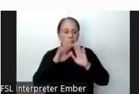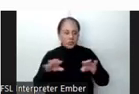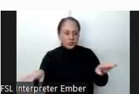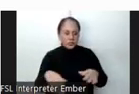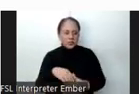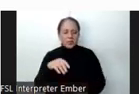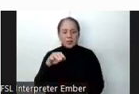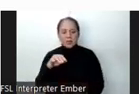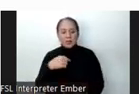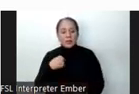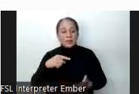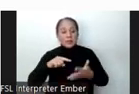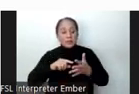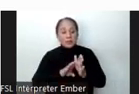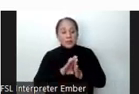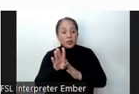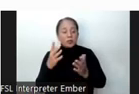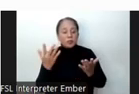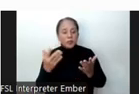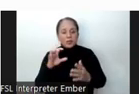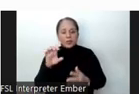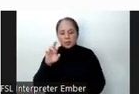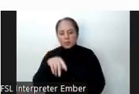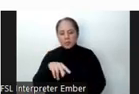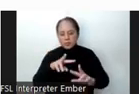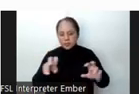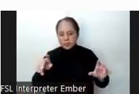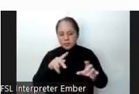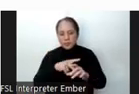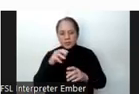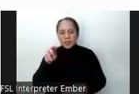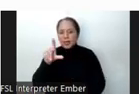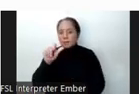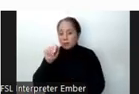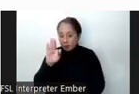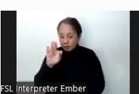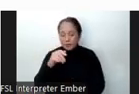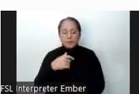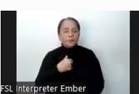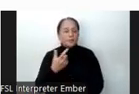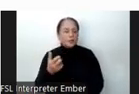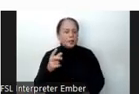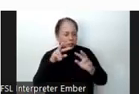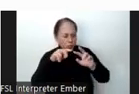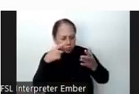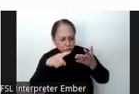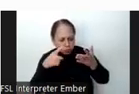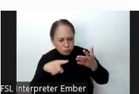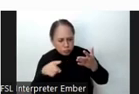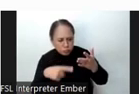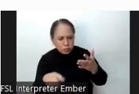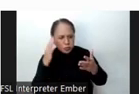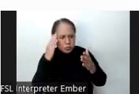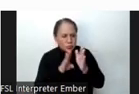MLAF was developed by ERP as part of a research project aimed at closely examining literacy development